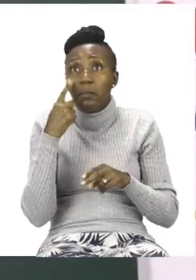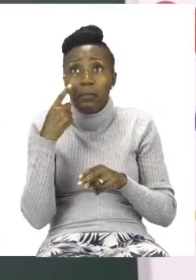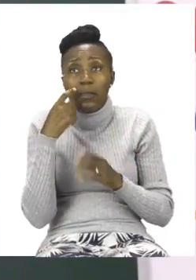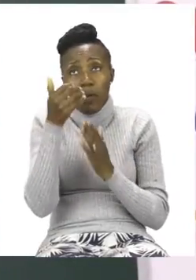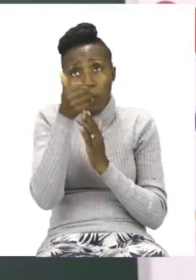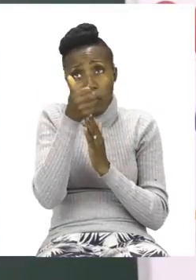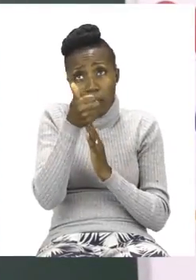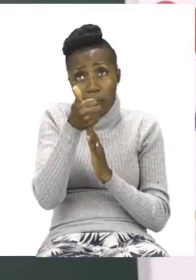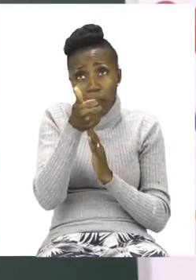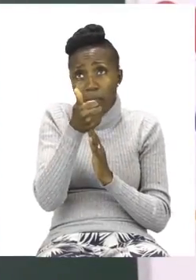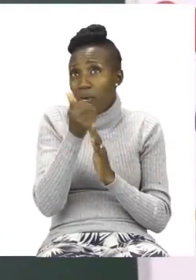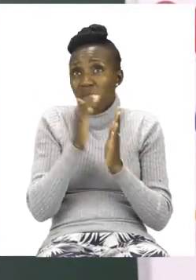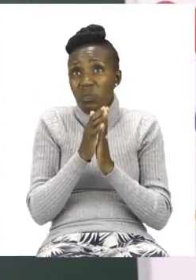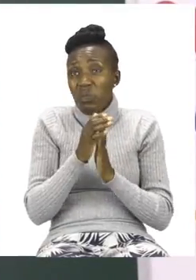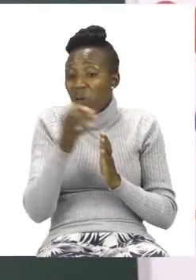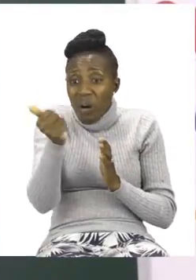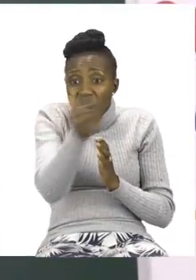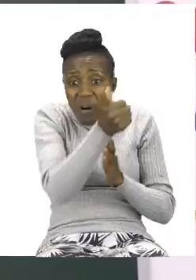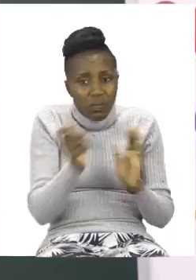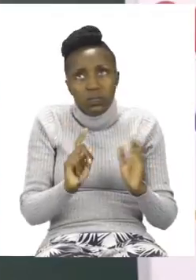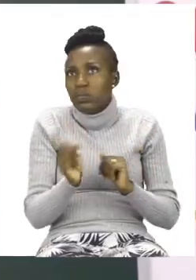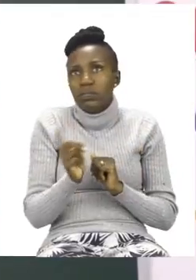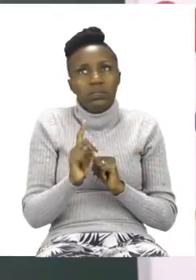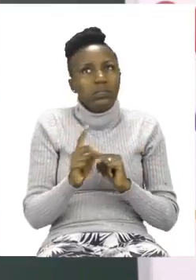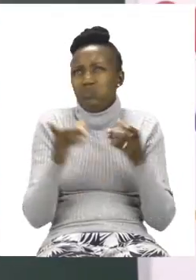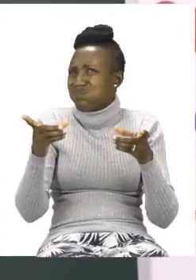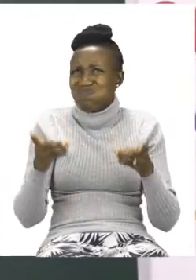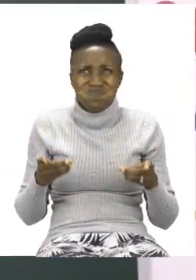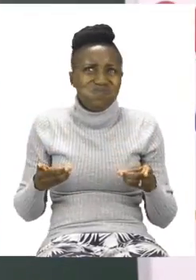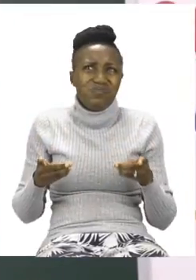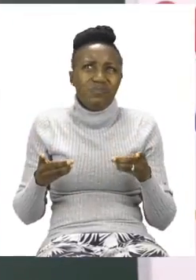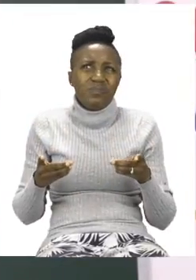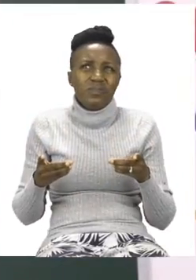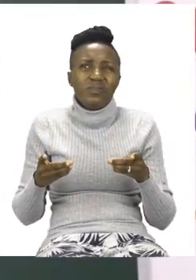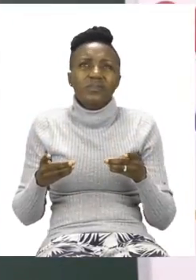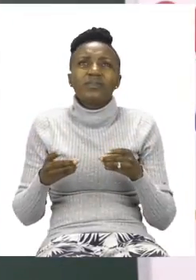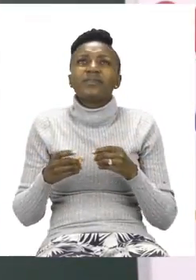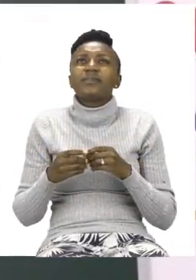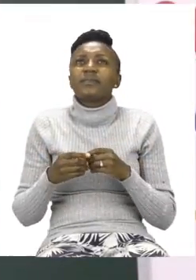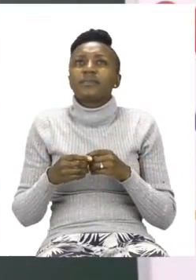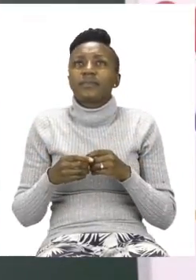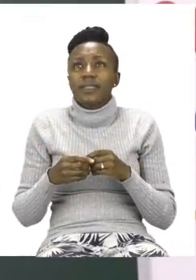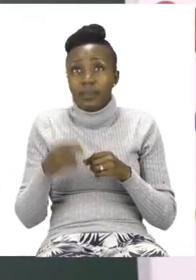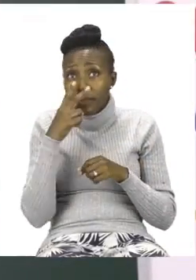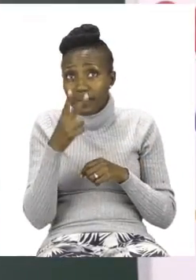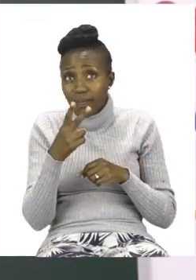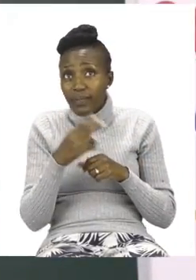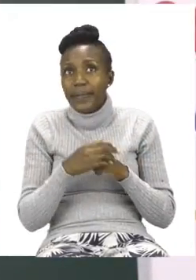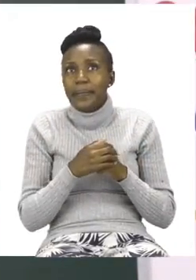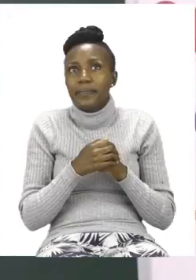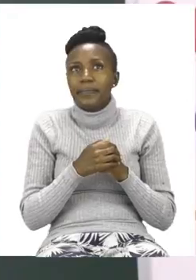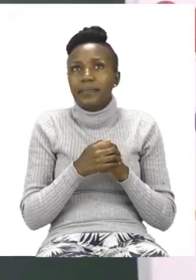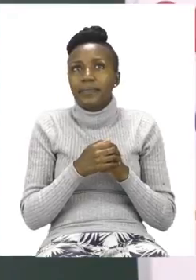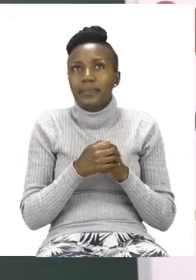class, do not try to use it. It can be very dangerous, especially at the bottom where you see